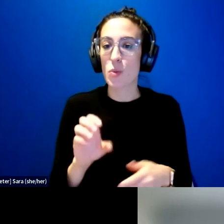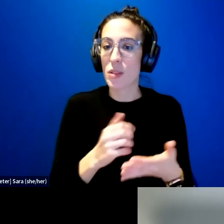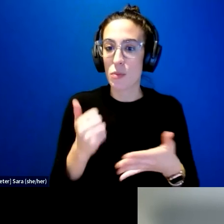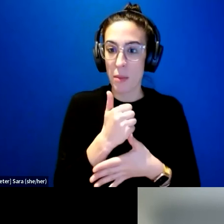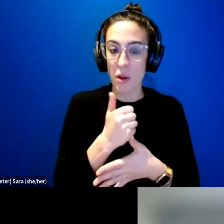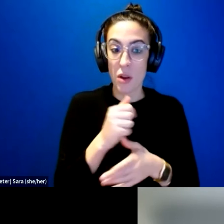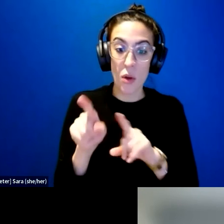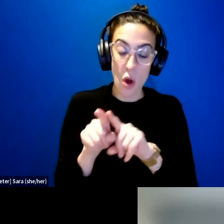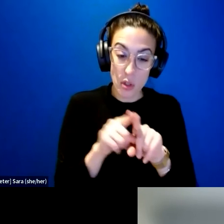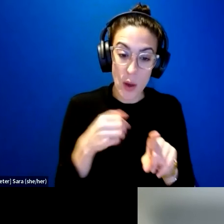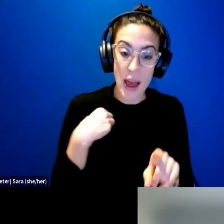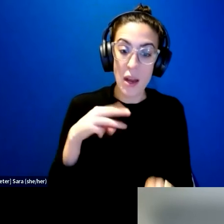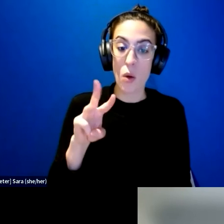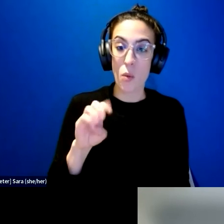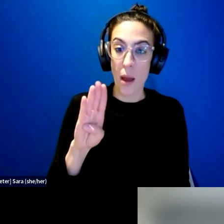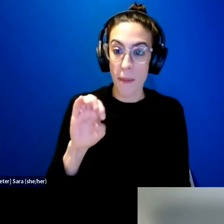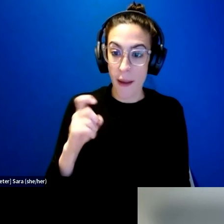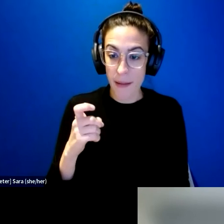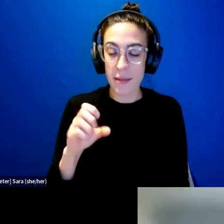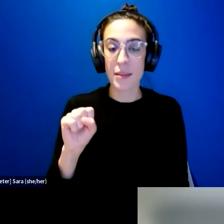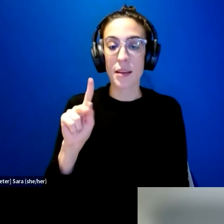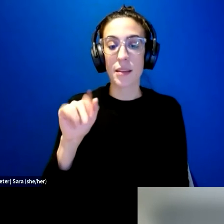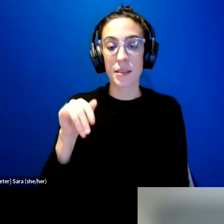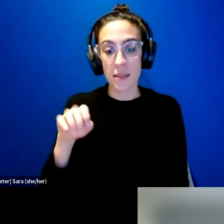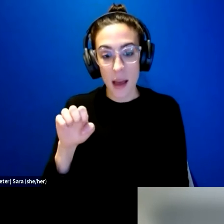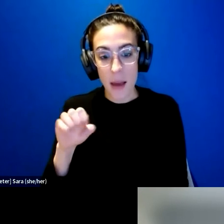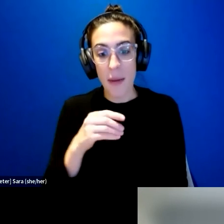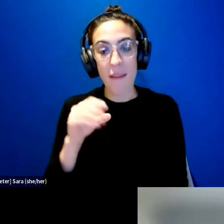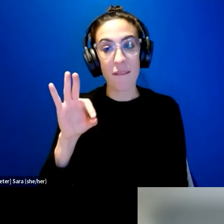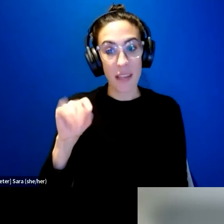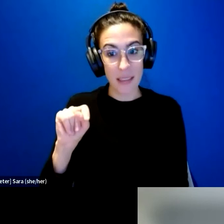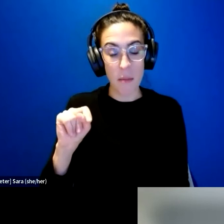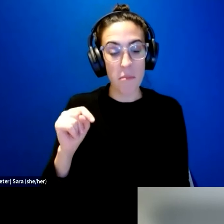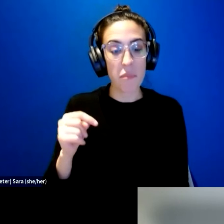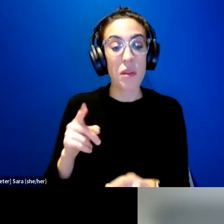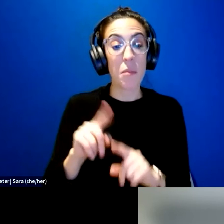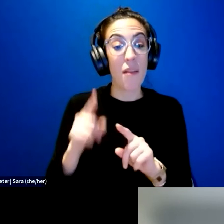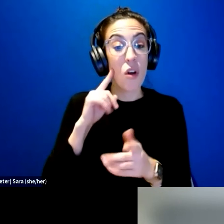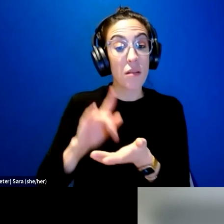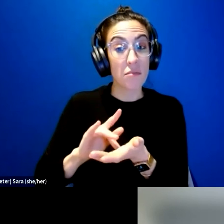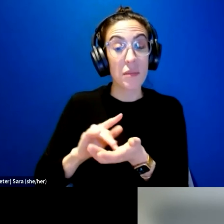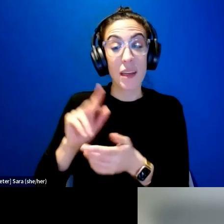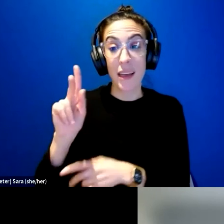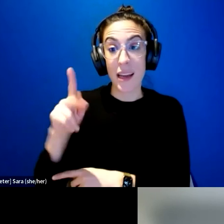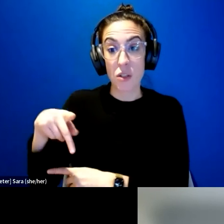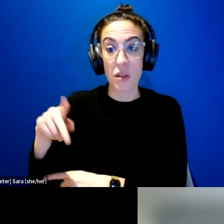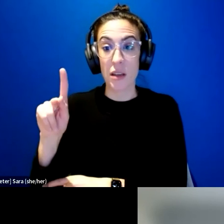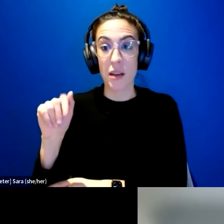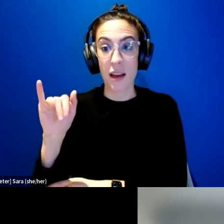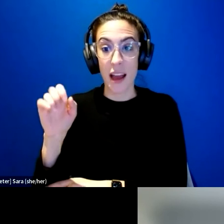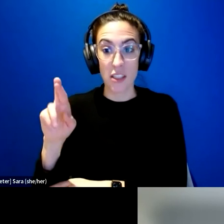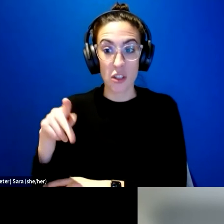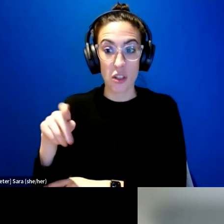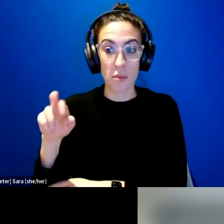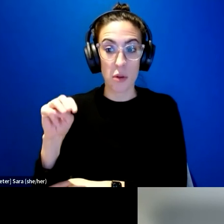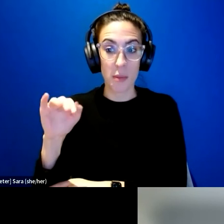and Skype and FaceTime show up. In terms of medical appointments, Kaiser Permanente was also one tool that